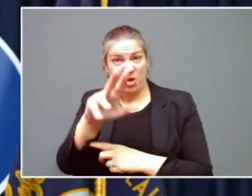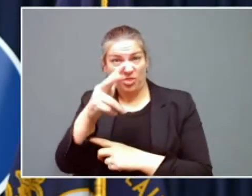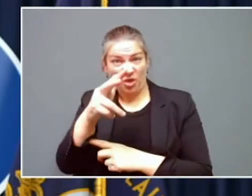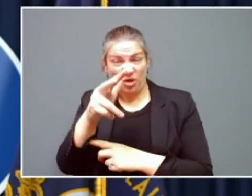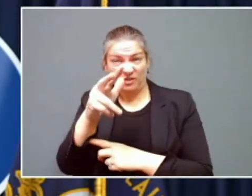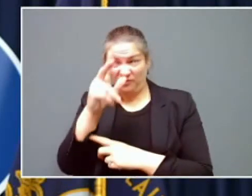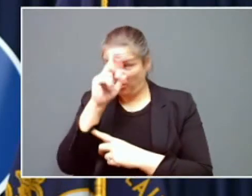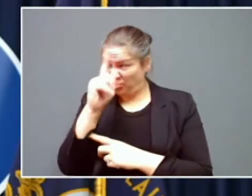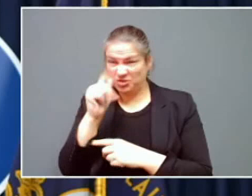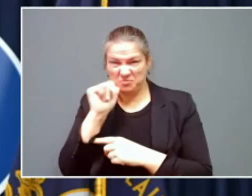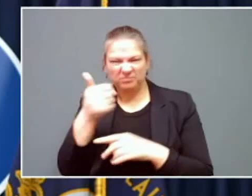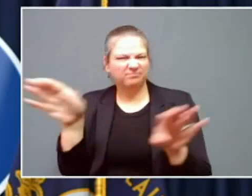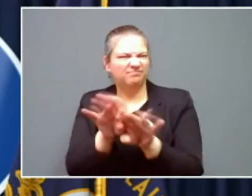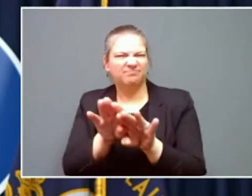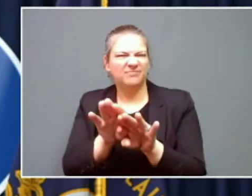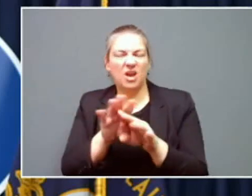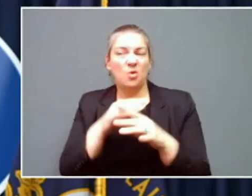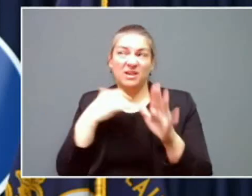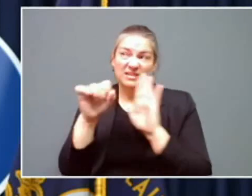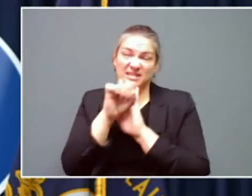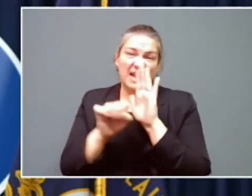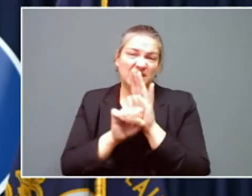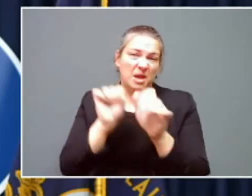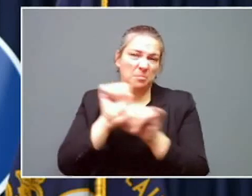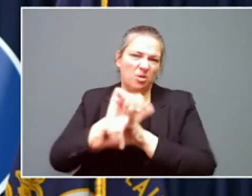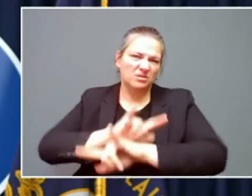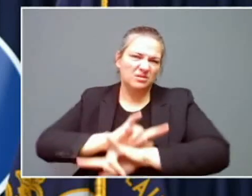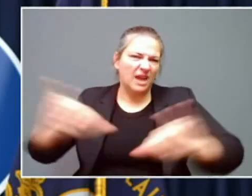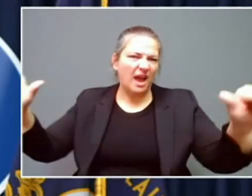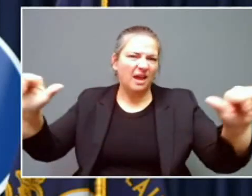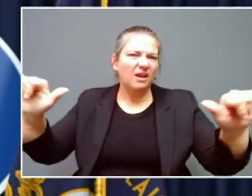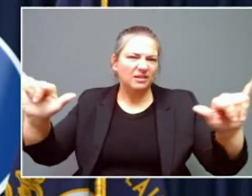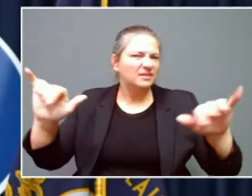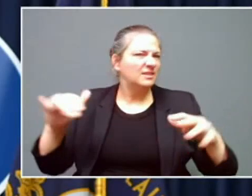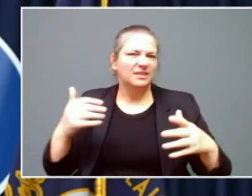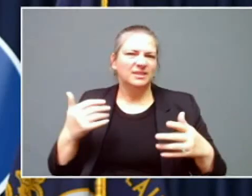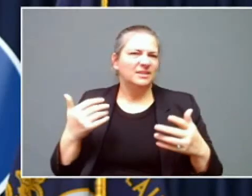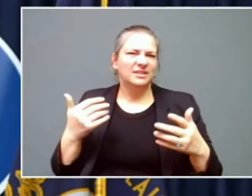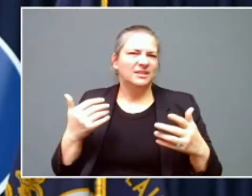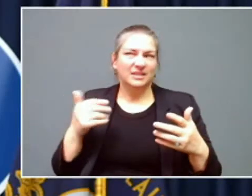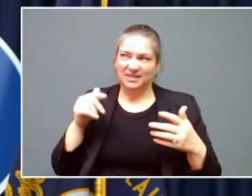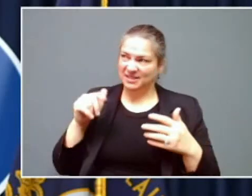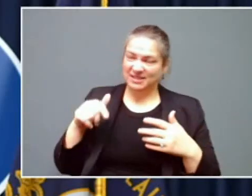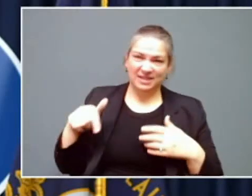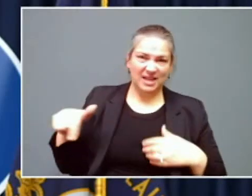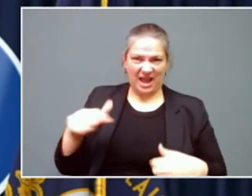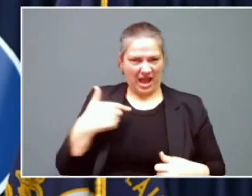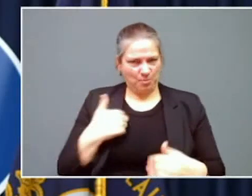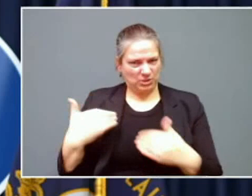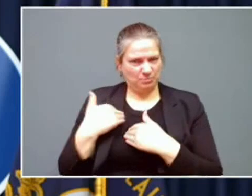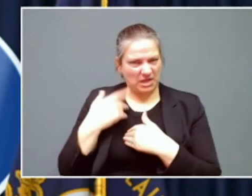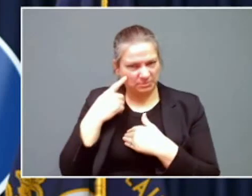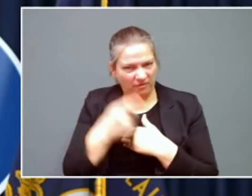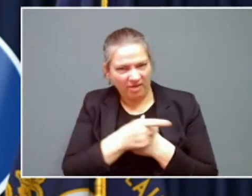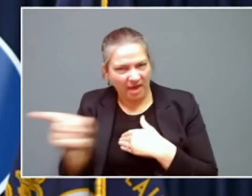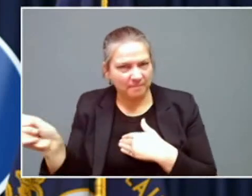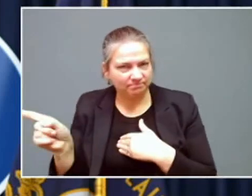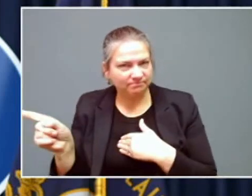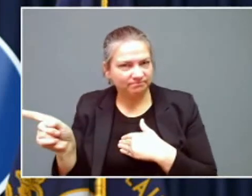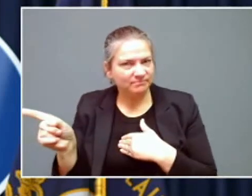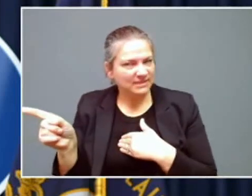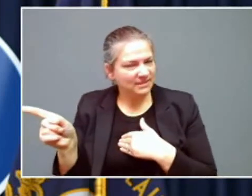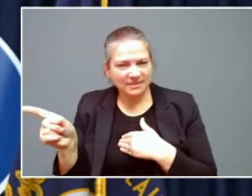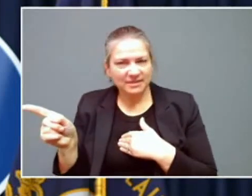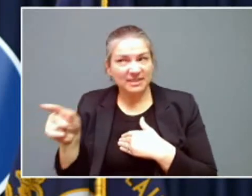employees off the road and safe. These are people that I'm responsible for. These conditions appear that they will be